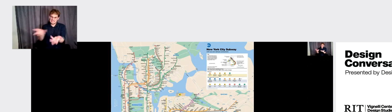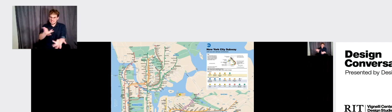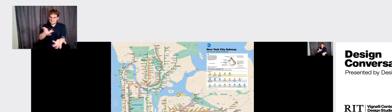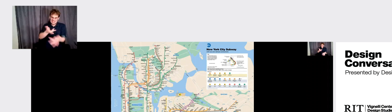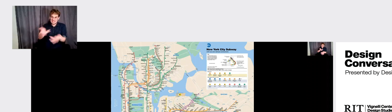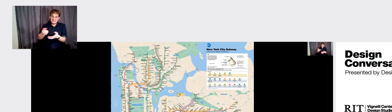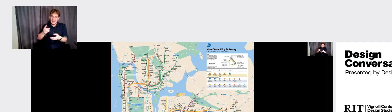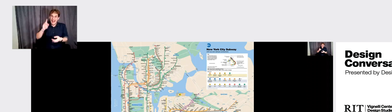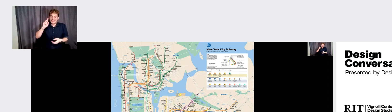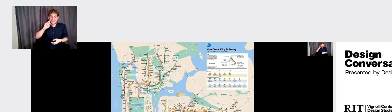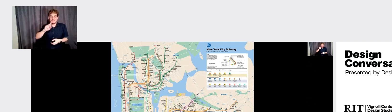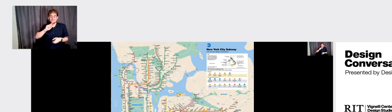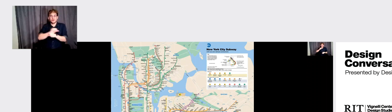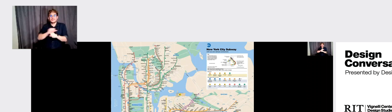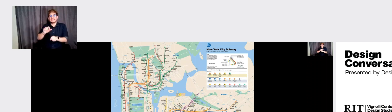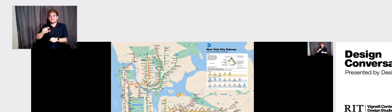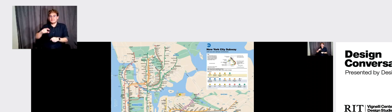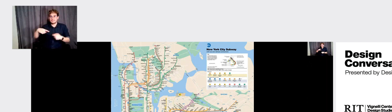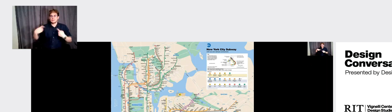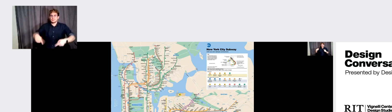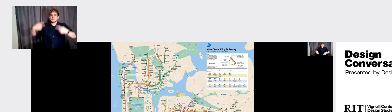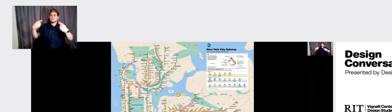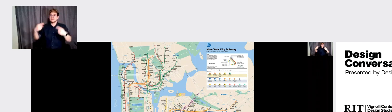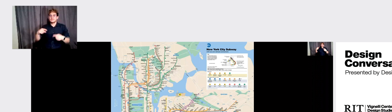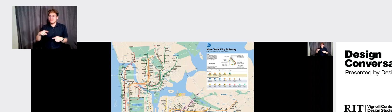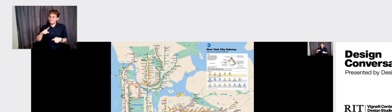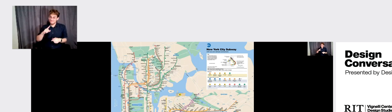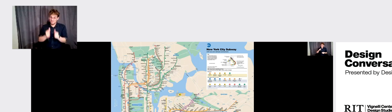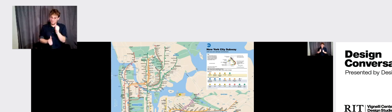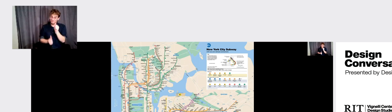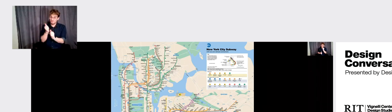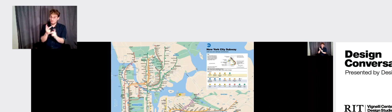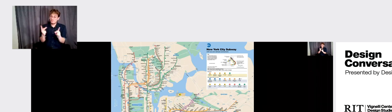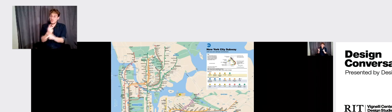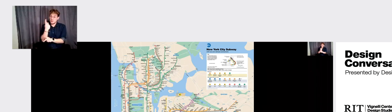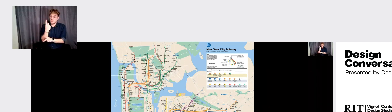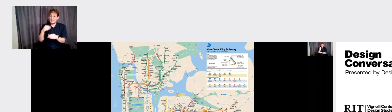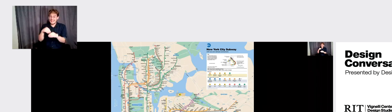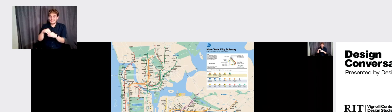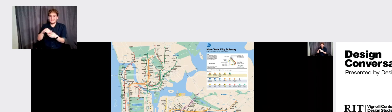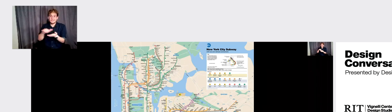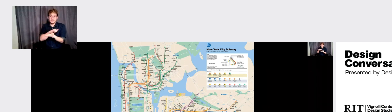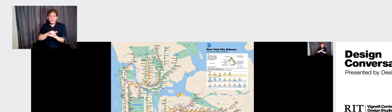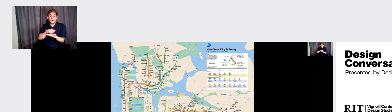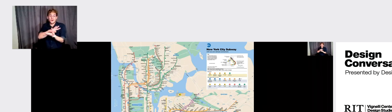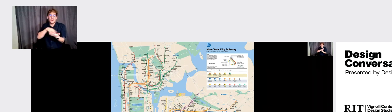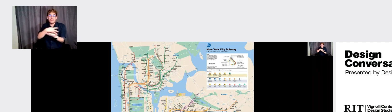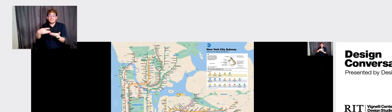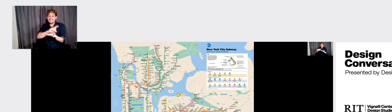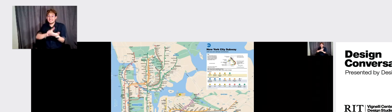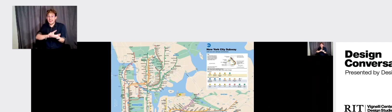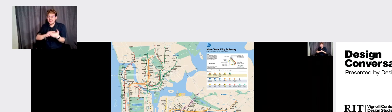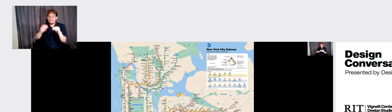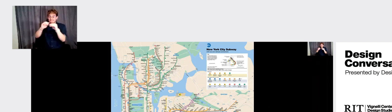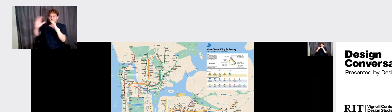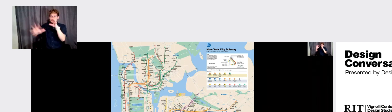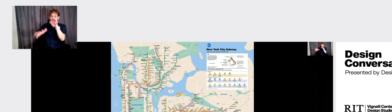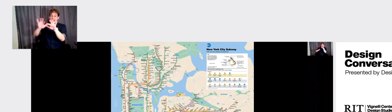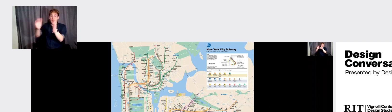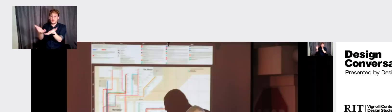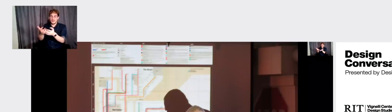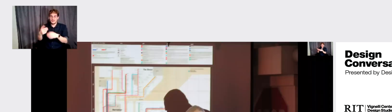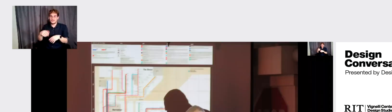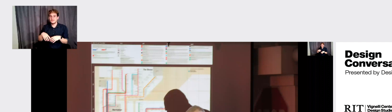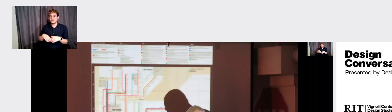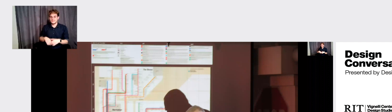the most heated debate probably in the, in the, the New York graphic design, uh, scene, uh, this debate about